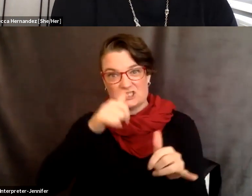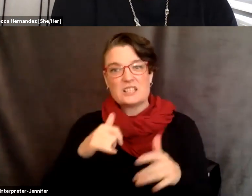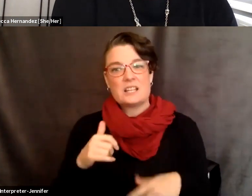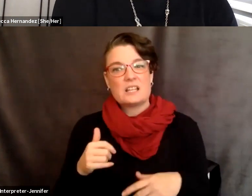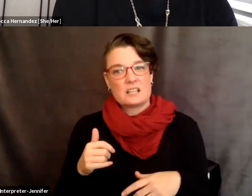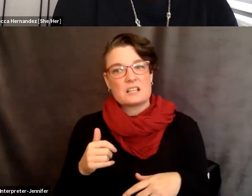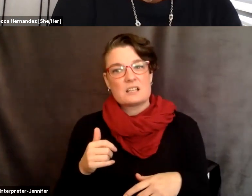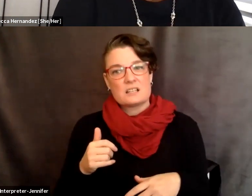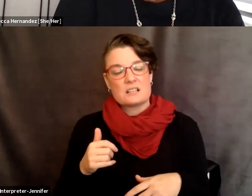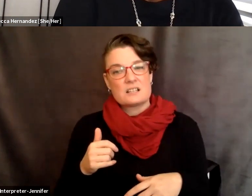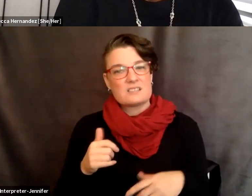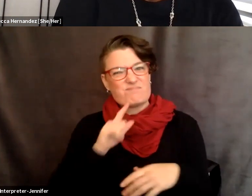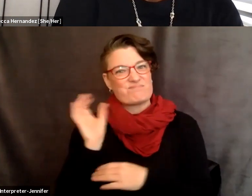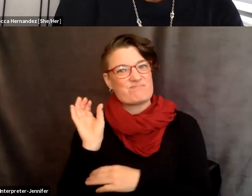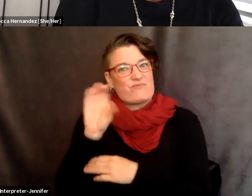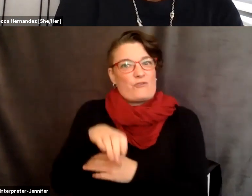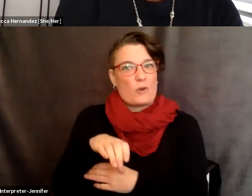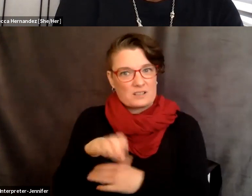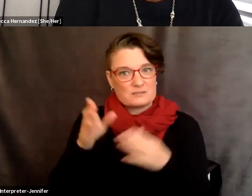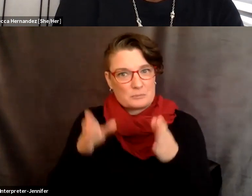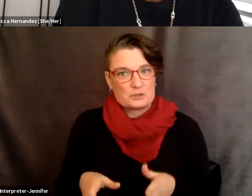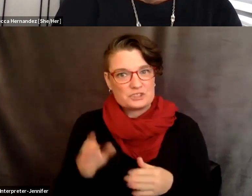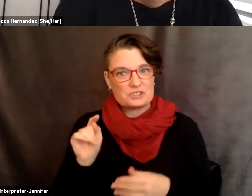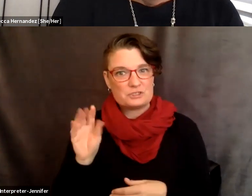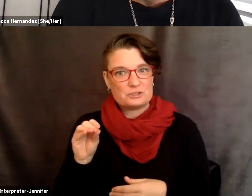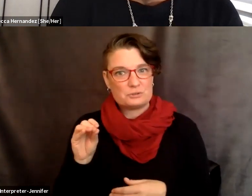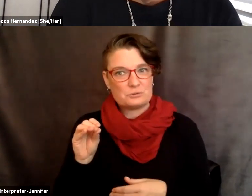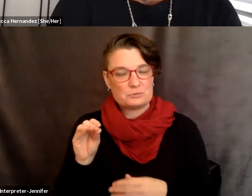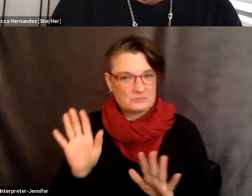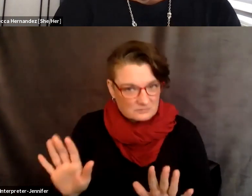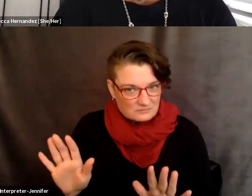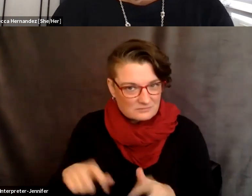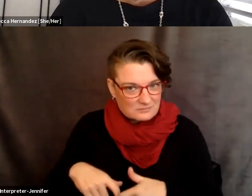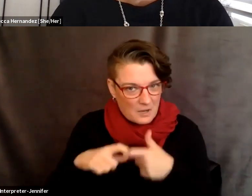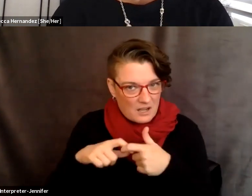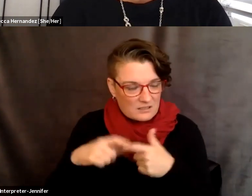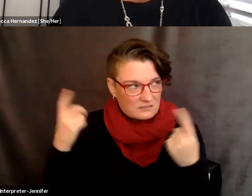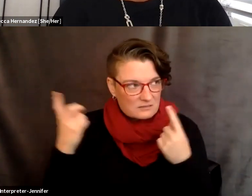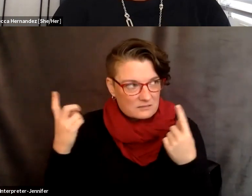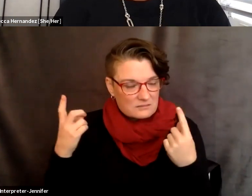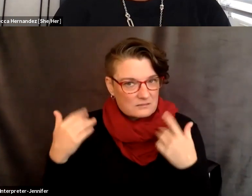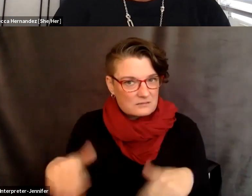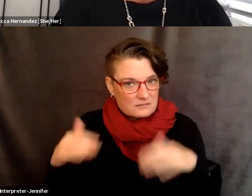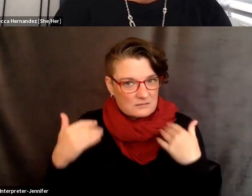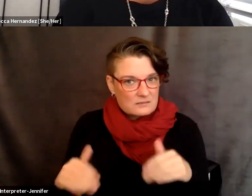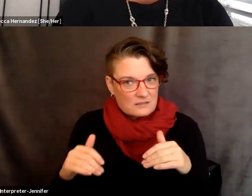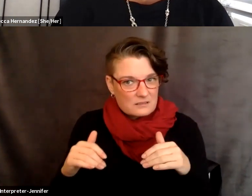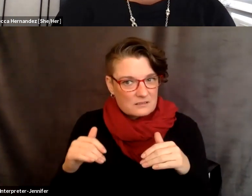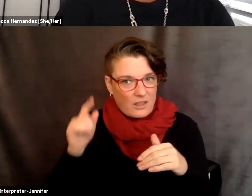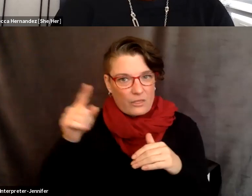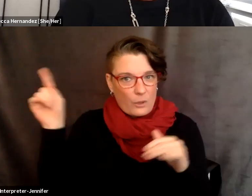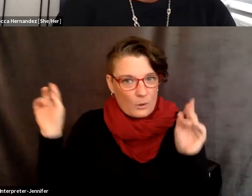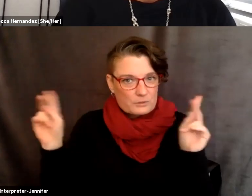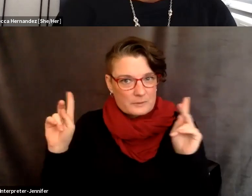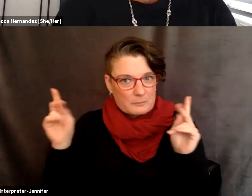very, I mean, it forces one to, you know, pause and think, wow, these people must have just been so incredible